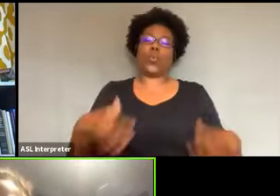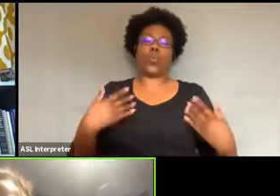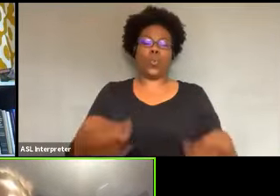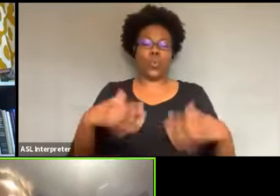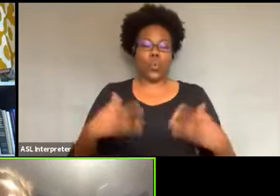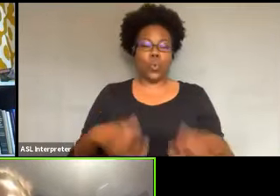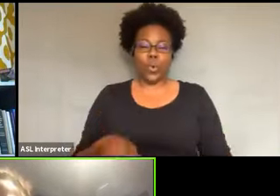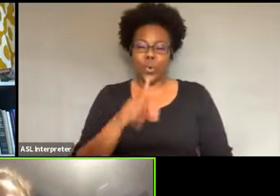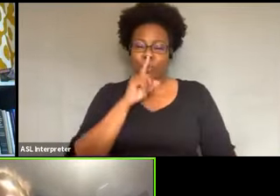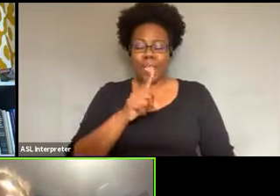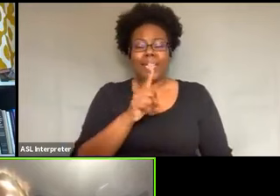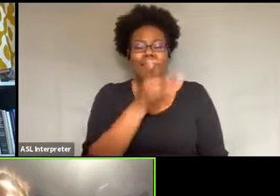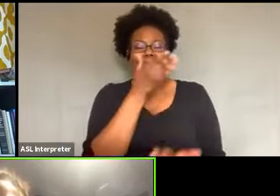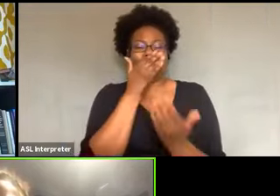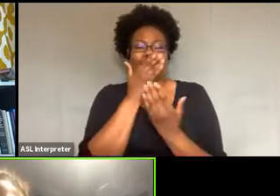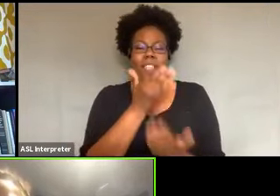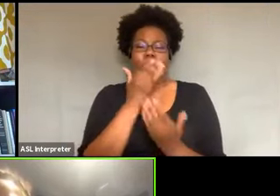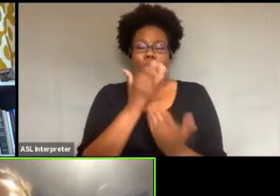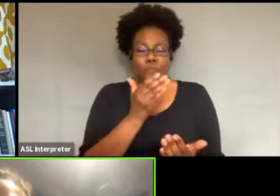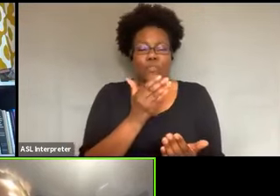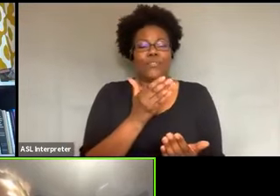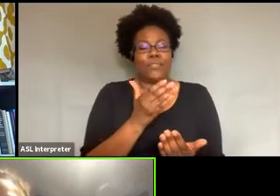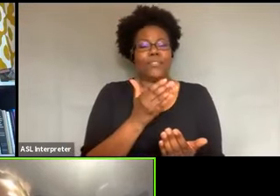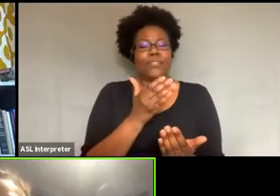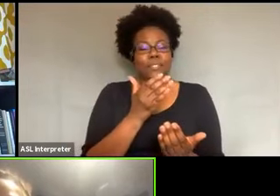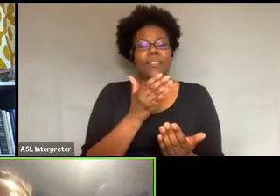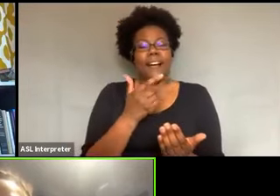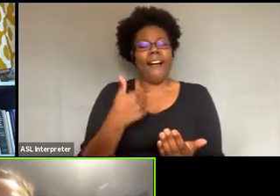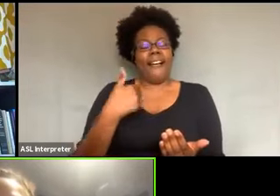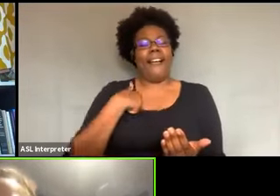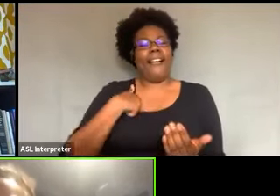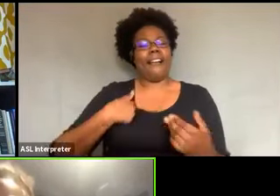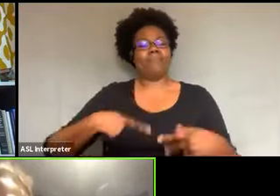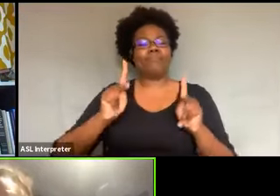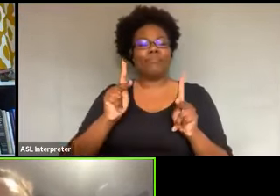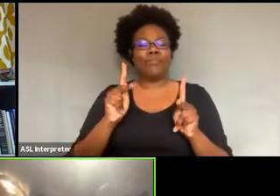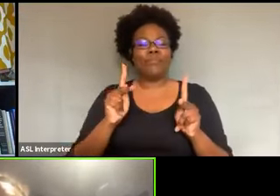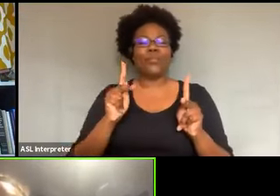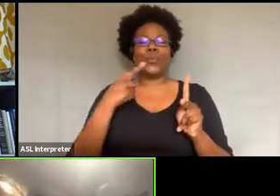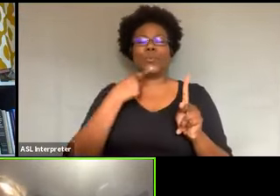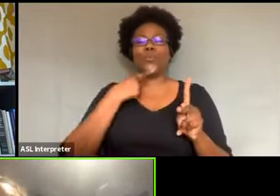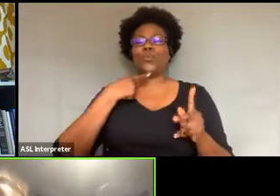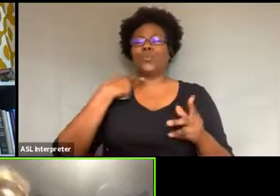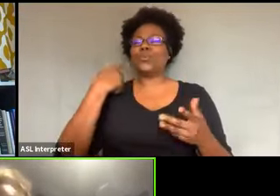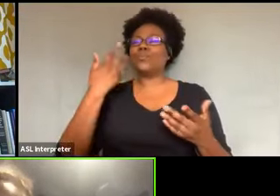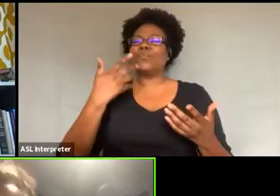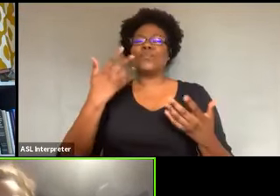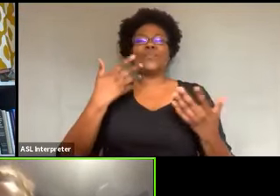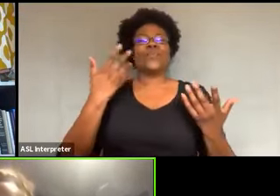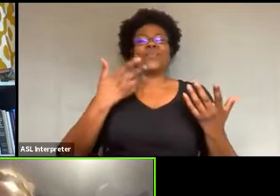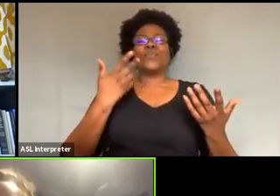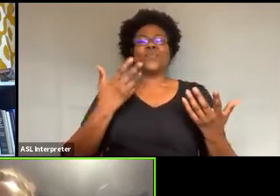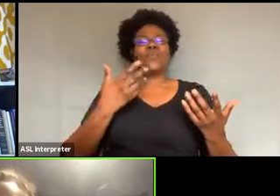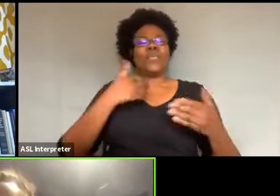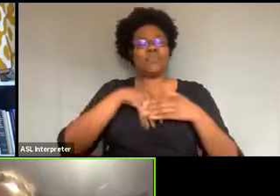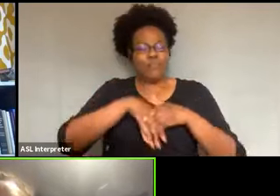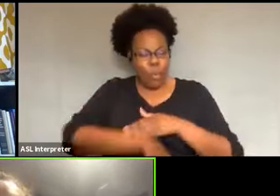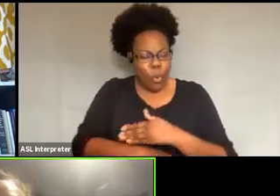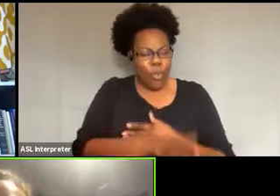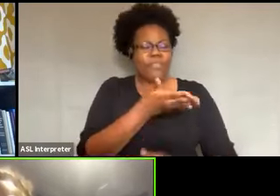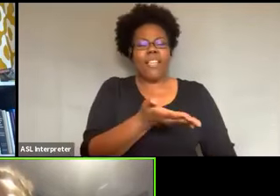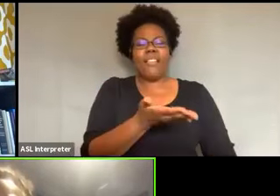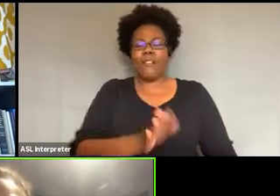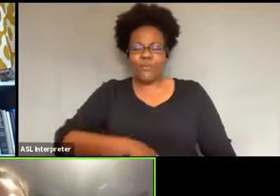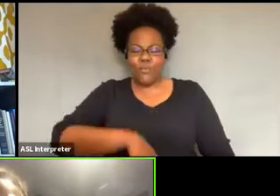really thankful that I had that opportunity to, um, I was again, thankful that I was born and raised there because it